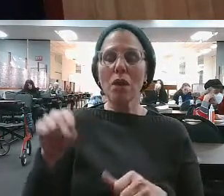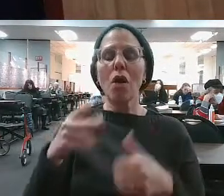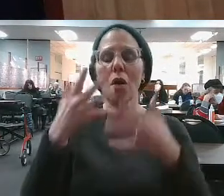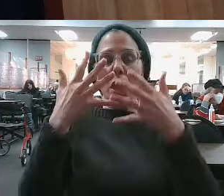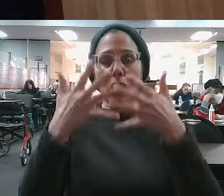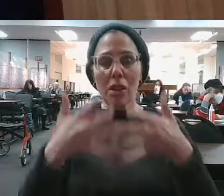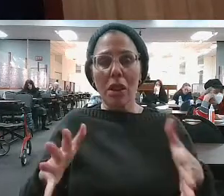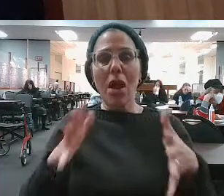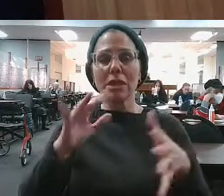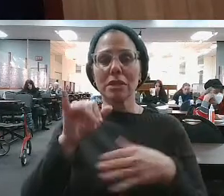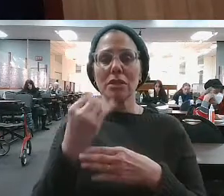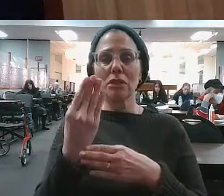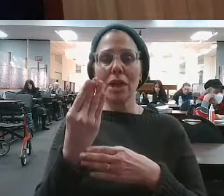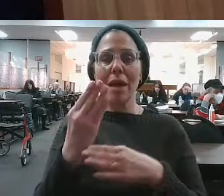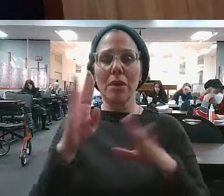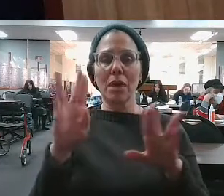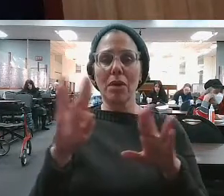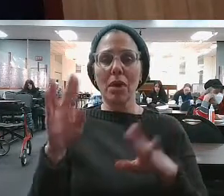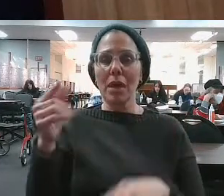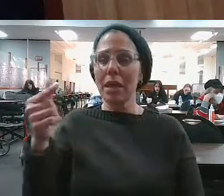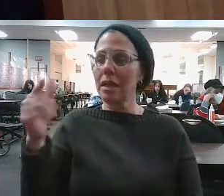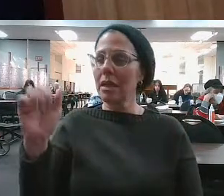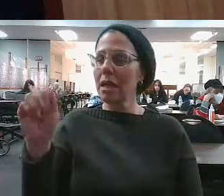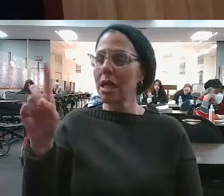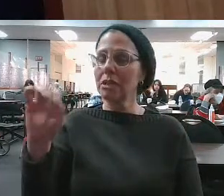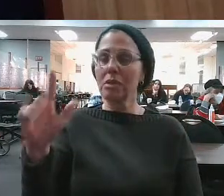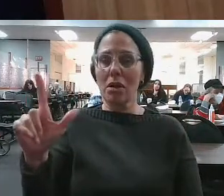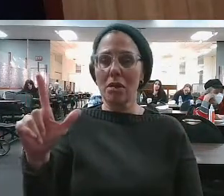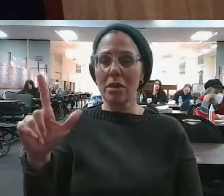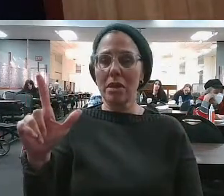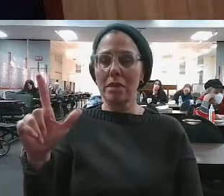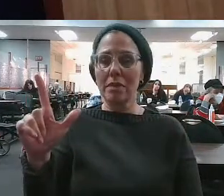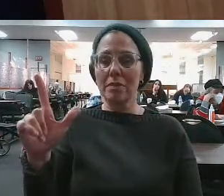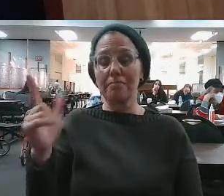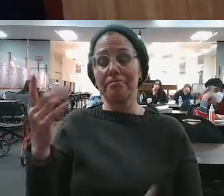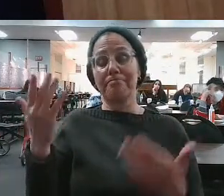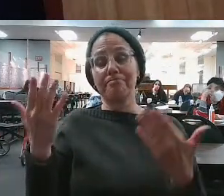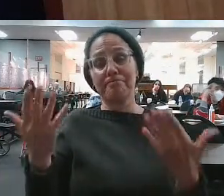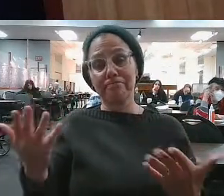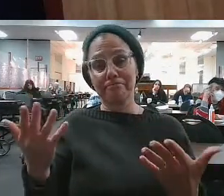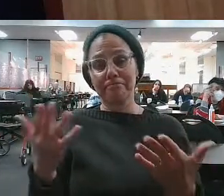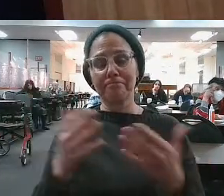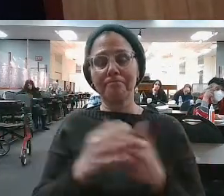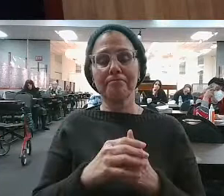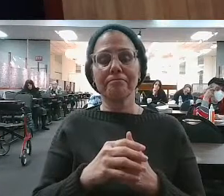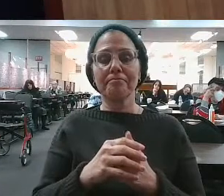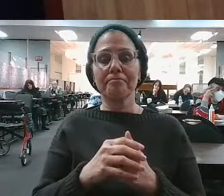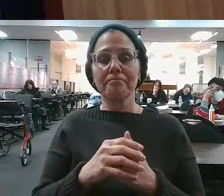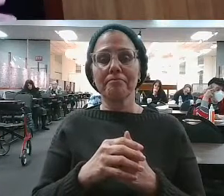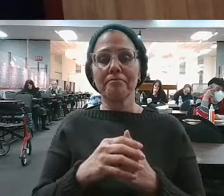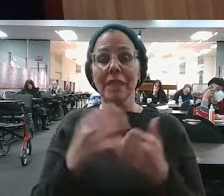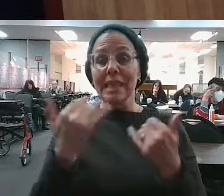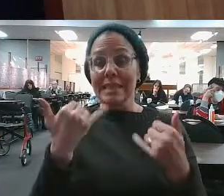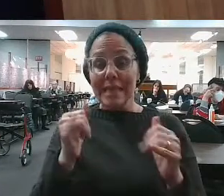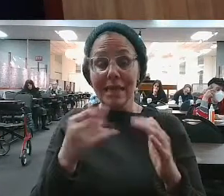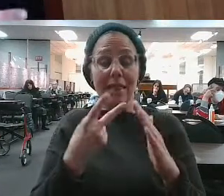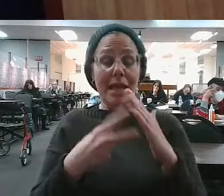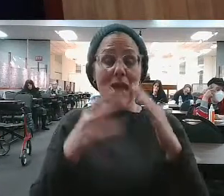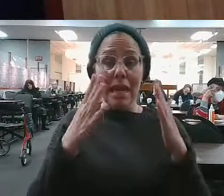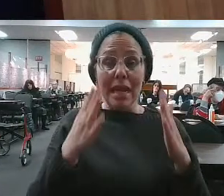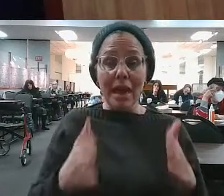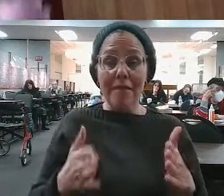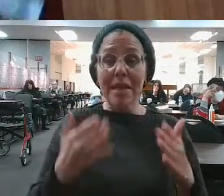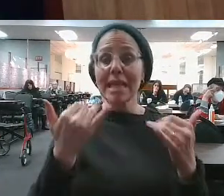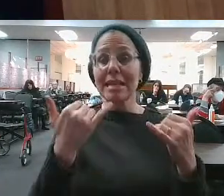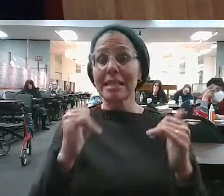So Moshe Rabbeinu, now again, now Moshe Rabbeinu, it's not like Moshe Rabbeinu doesn't have what to do, right? Even if he lost the Kohen Gadol, he's still the Navi. He's still the